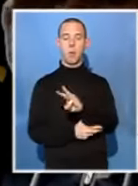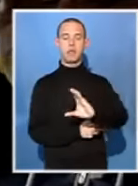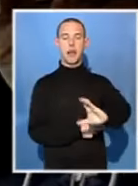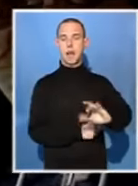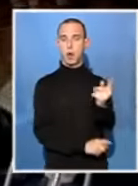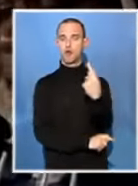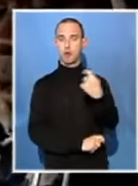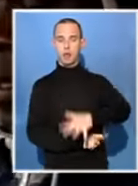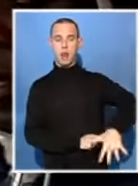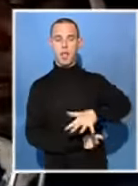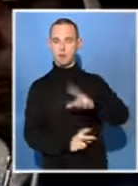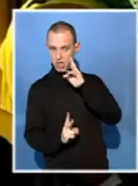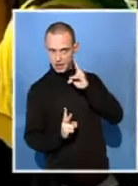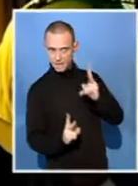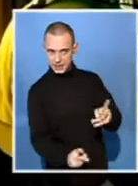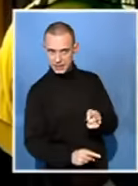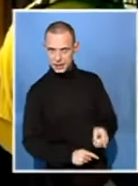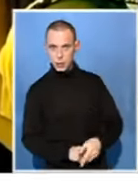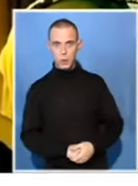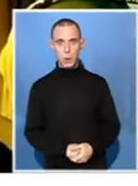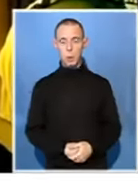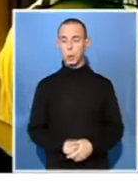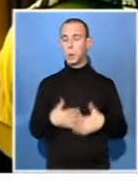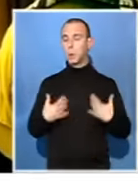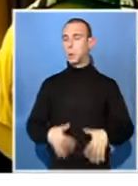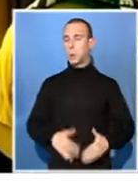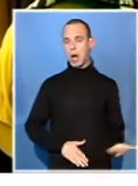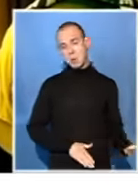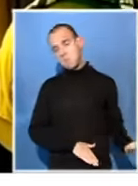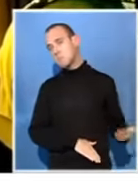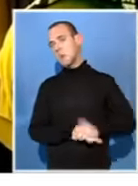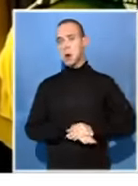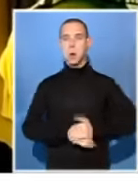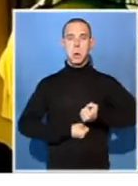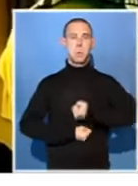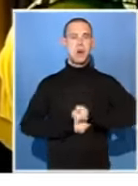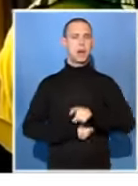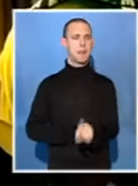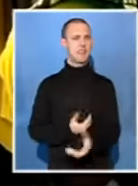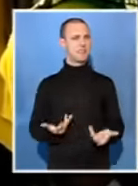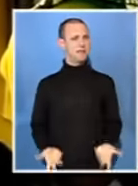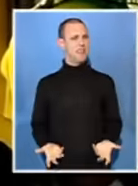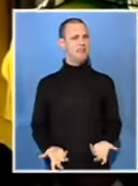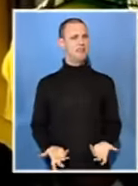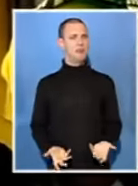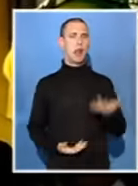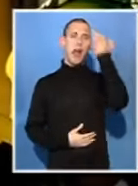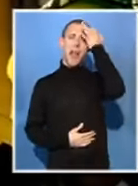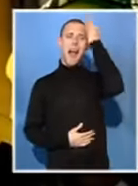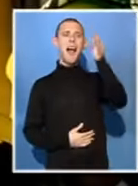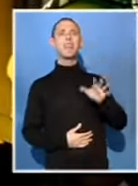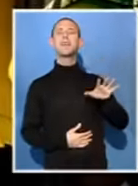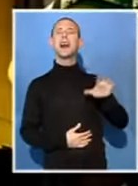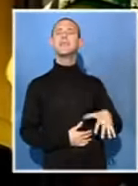a rural constituency. There's more to be done. Everybody accepts that. But where a government has not